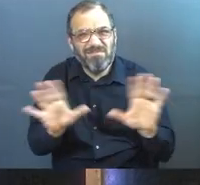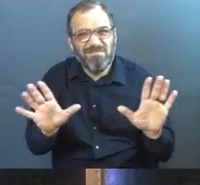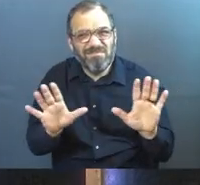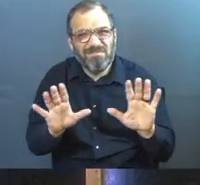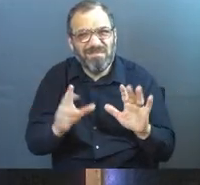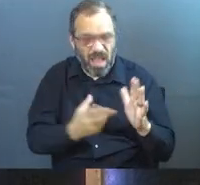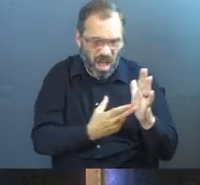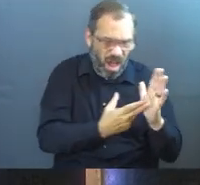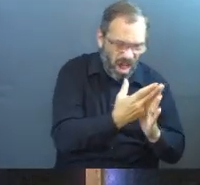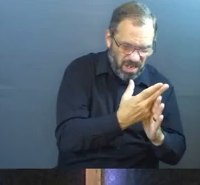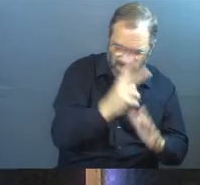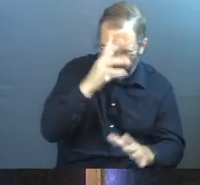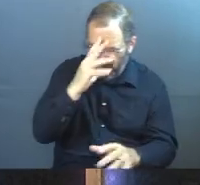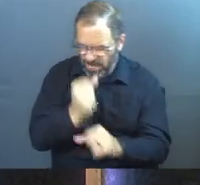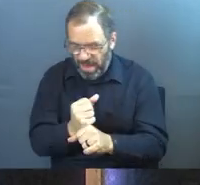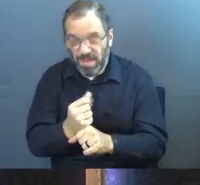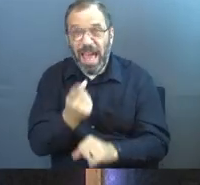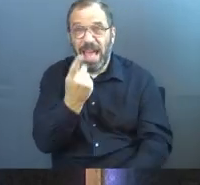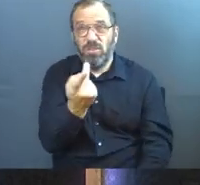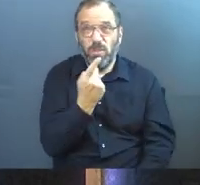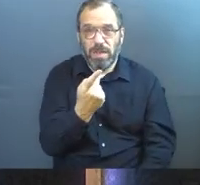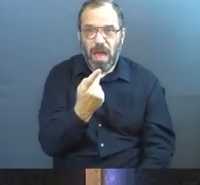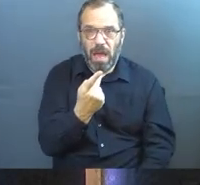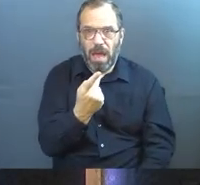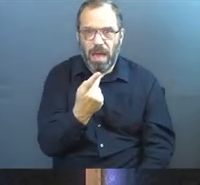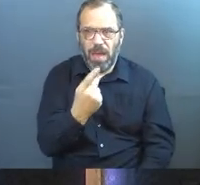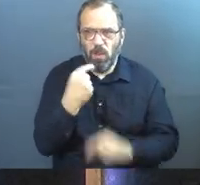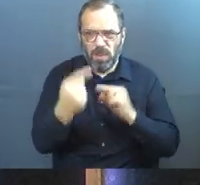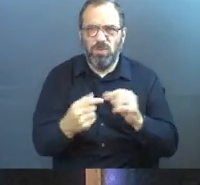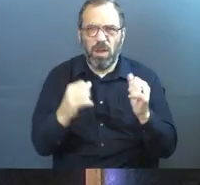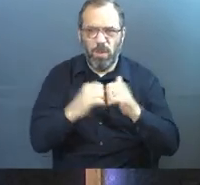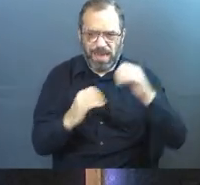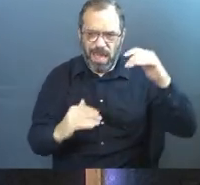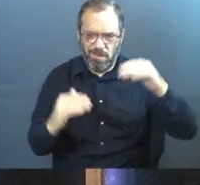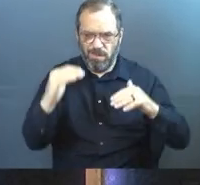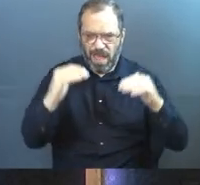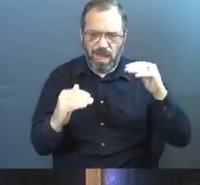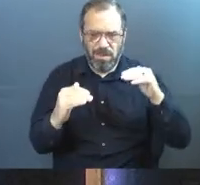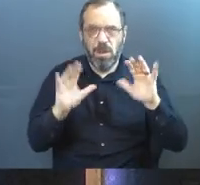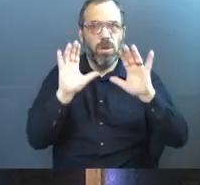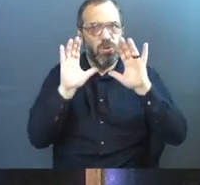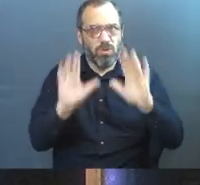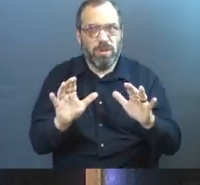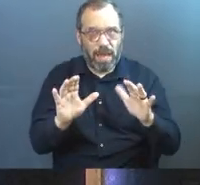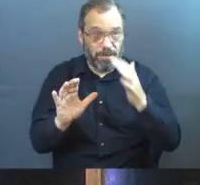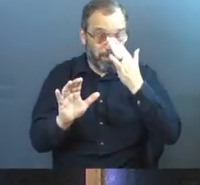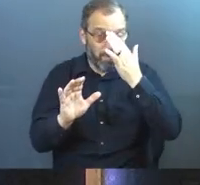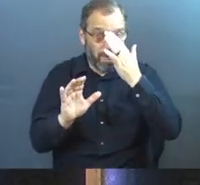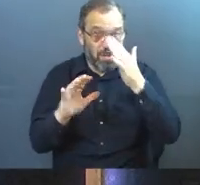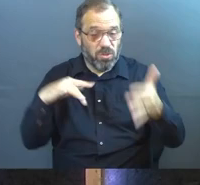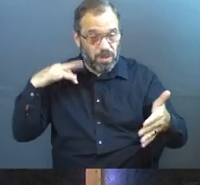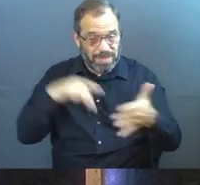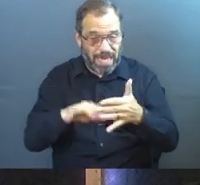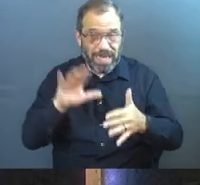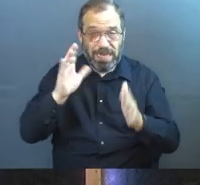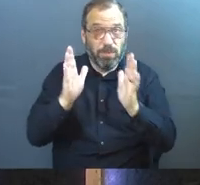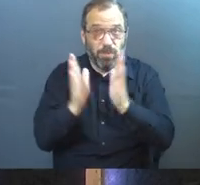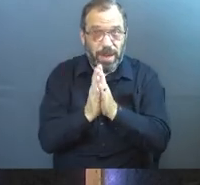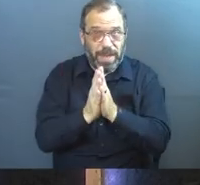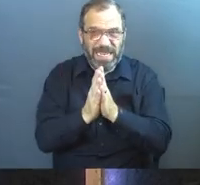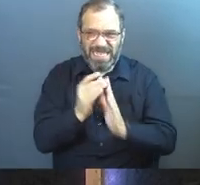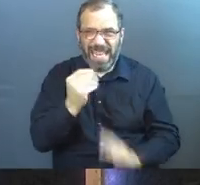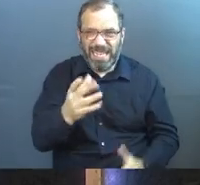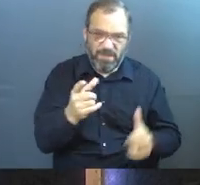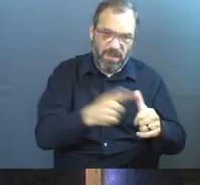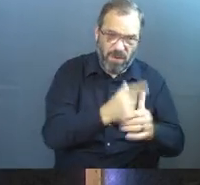It's honesty and faith. And sometimes as Christians, we struggle to bring that kind of balance to God. So let's keep looking at his prayer because I